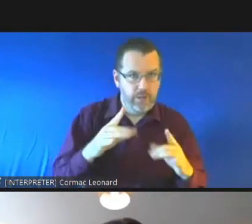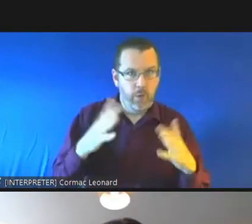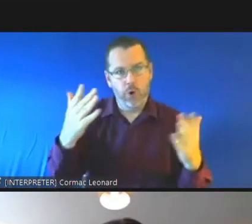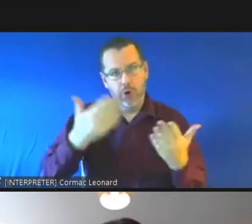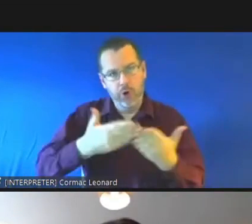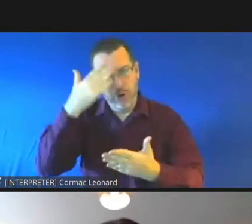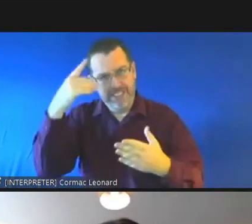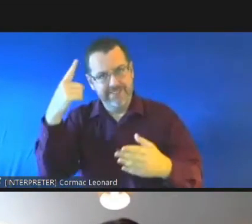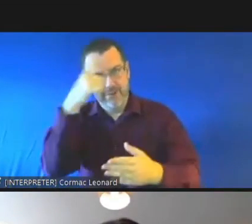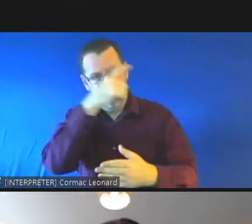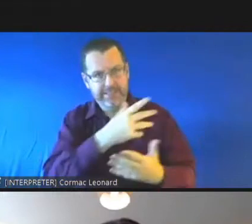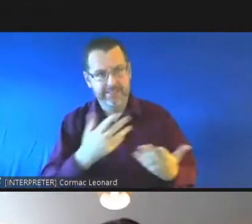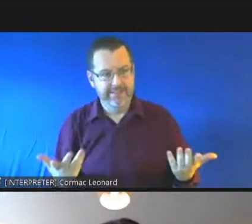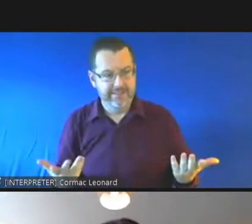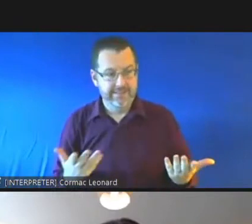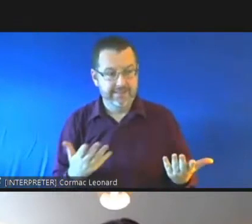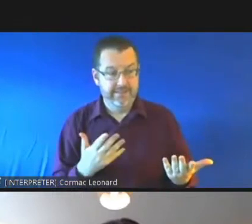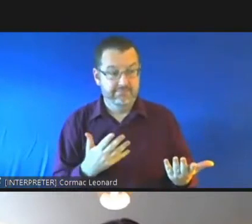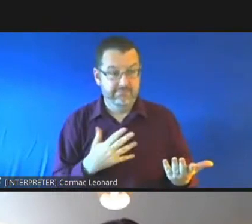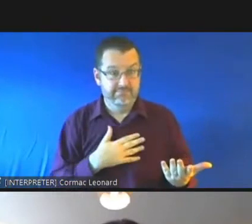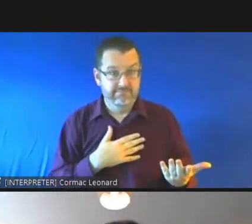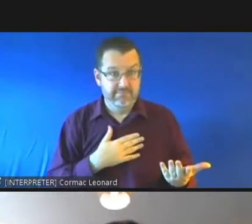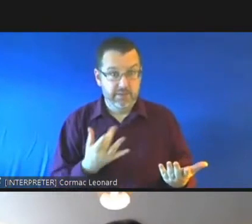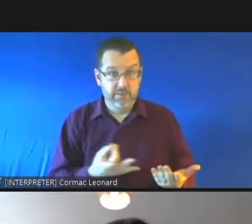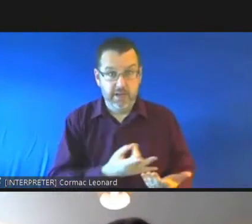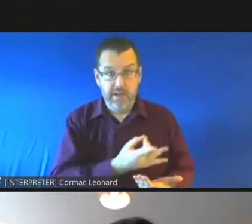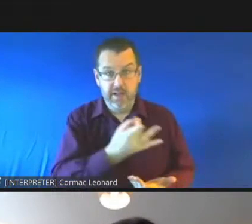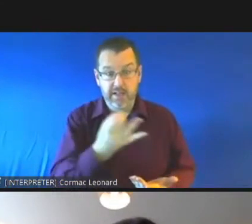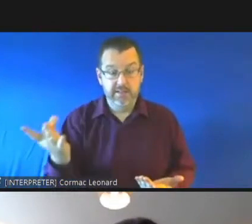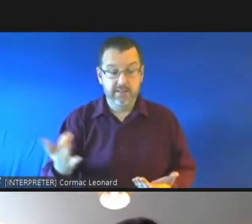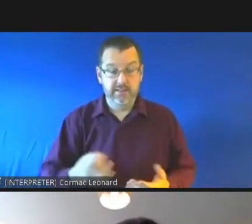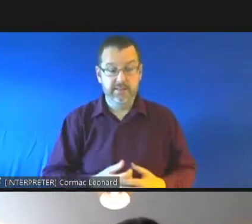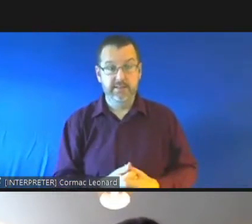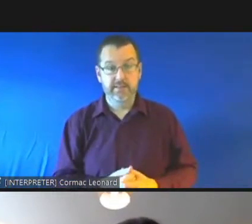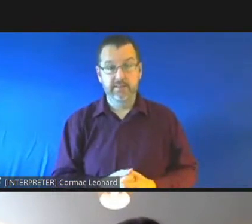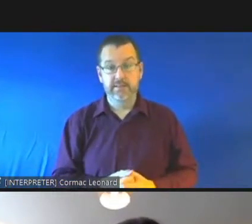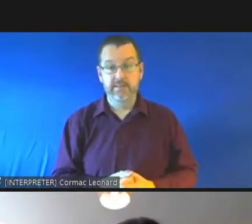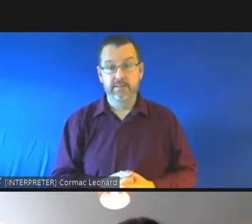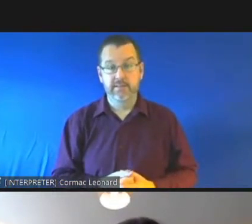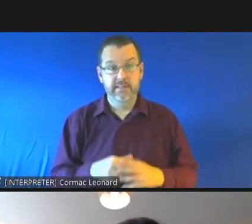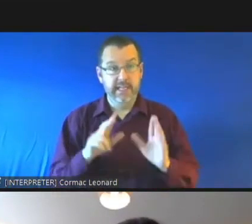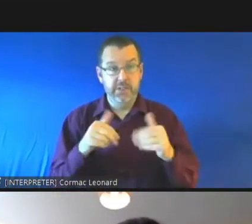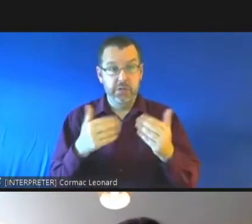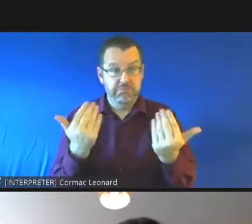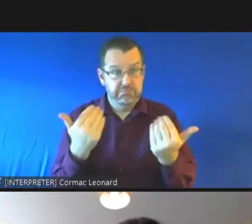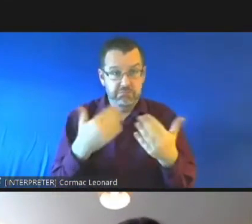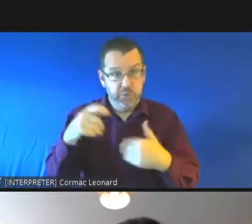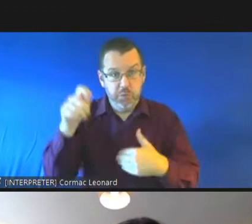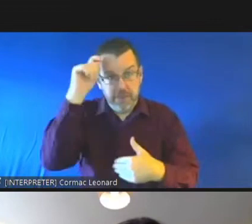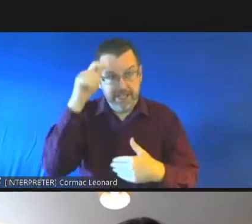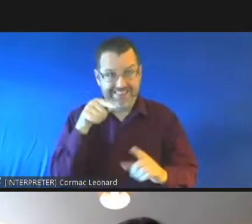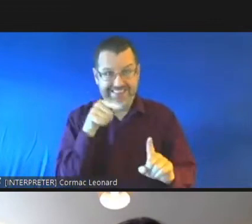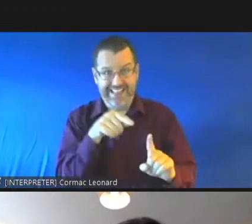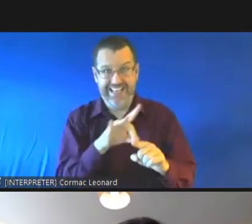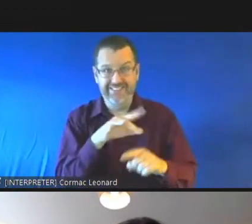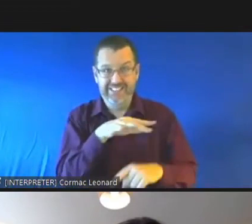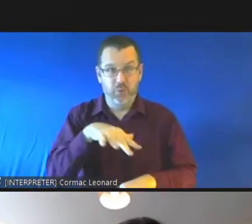so can i open it up to one of you to offer some observations on that around the challenges i assume around that